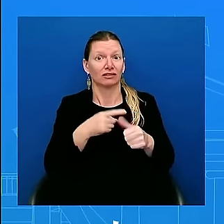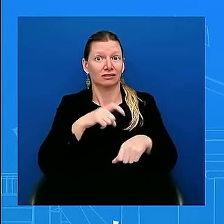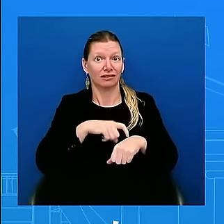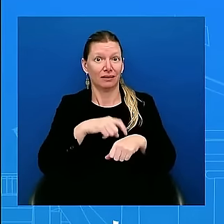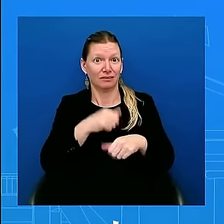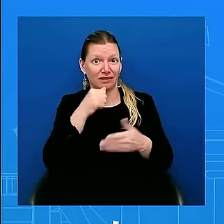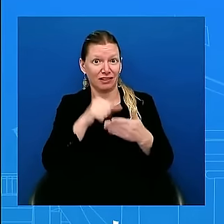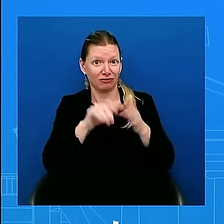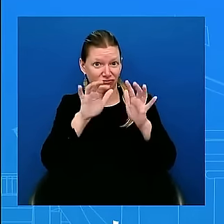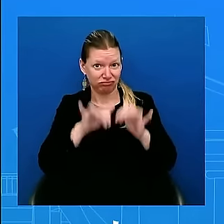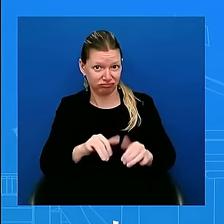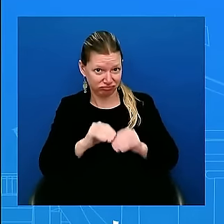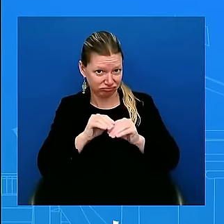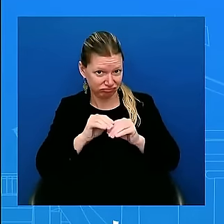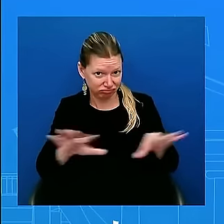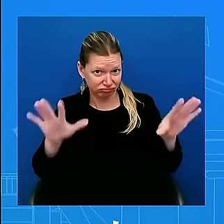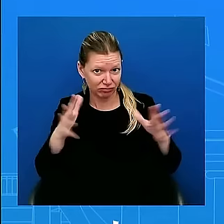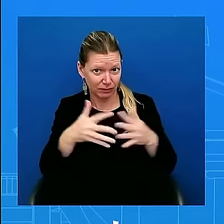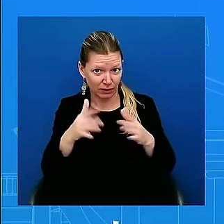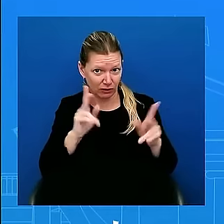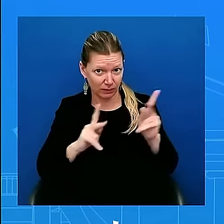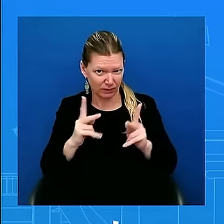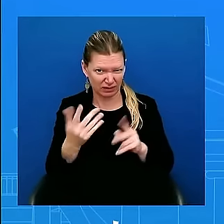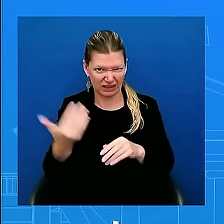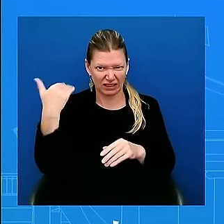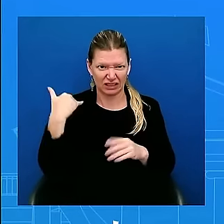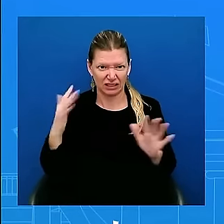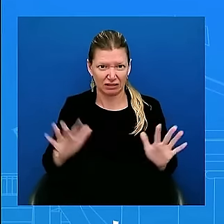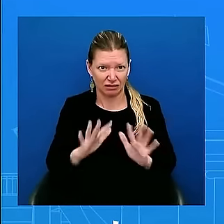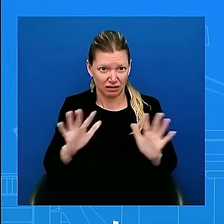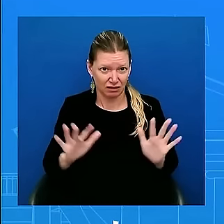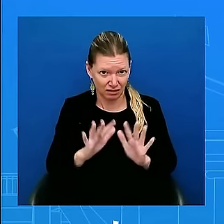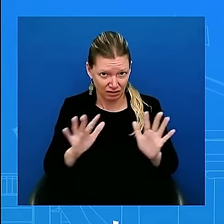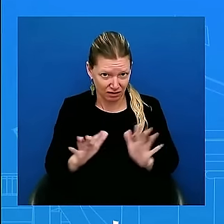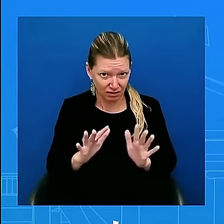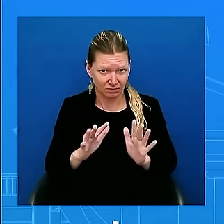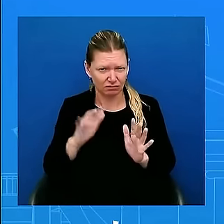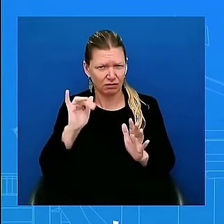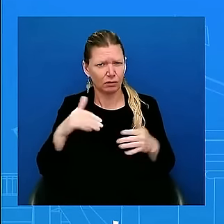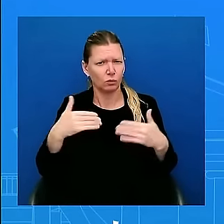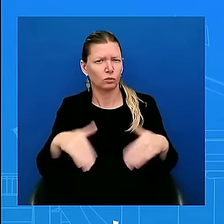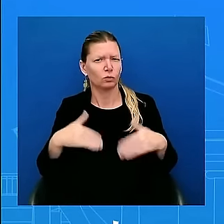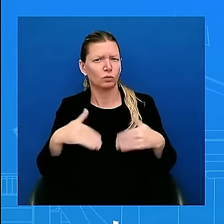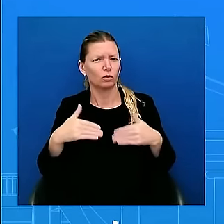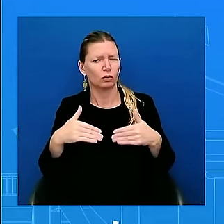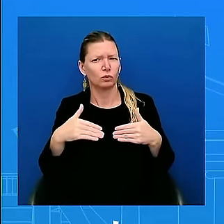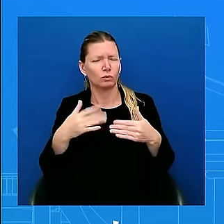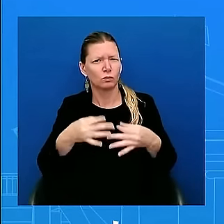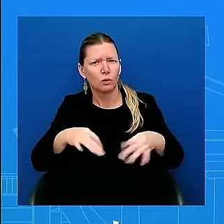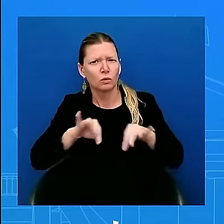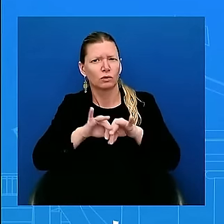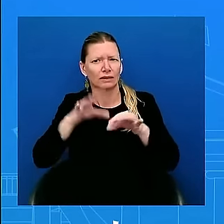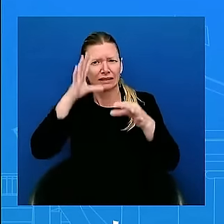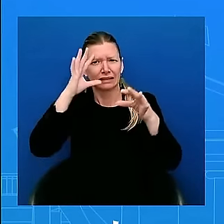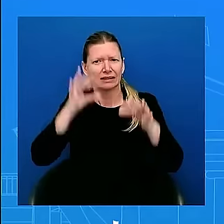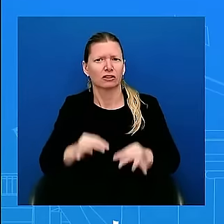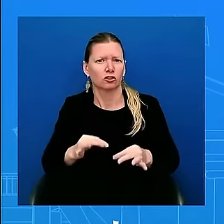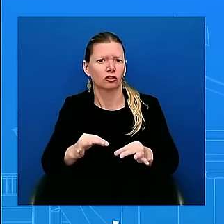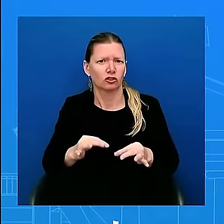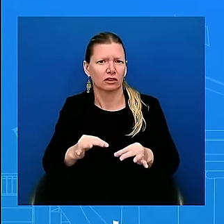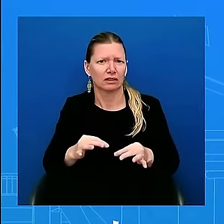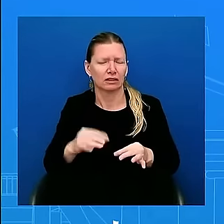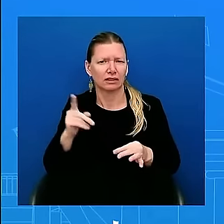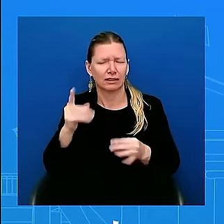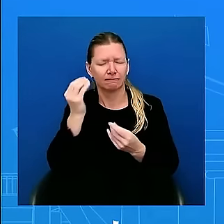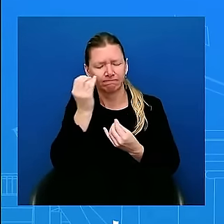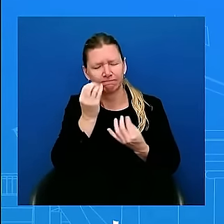monumental, to your point, it is a monumental decision that he made, and he thought very long and hard. He also said that he's been serving